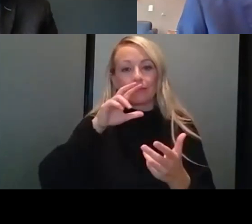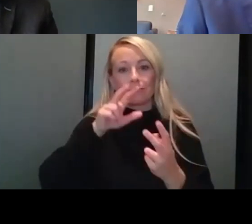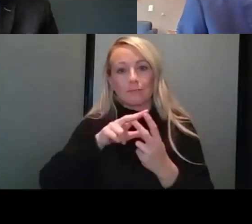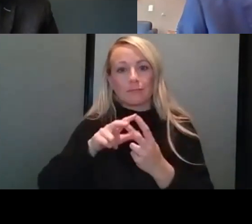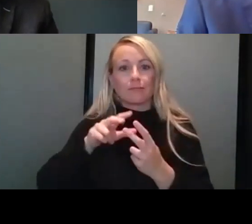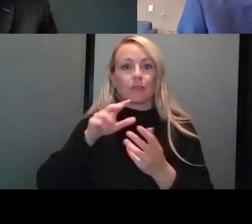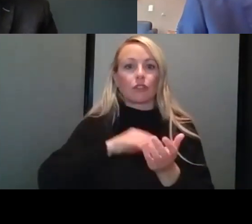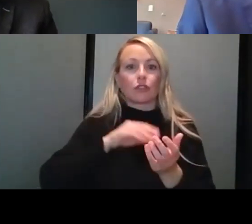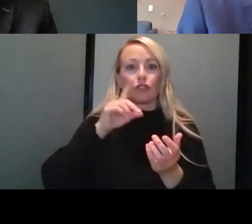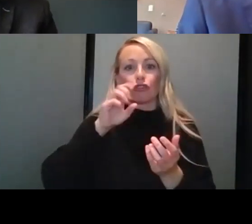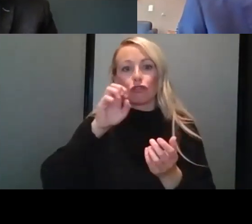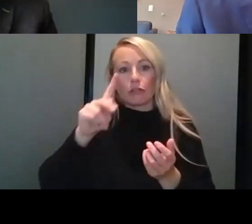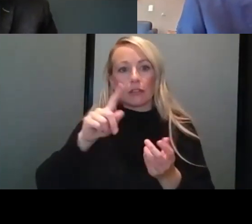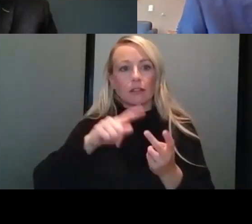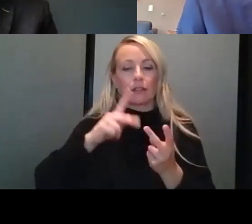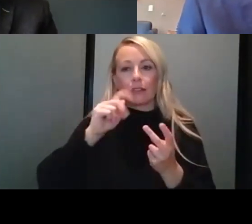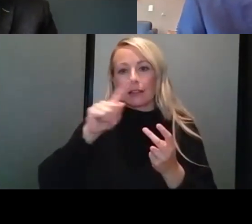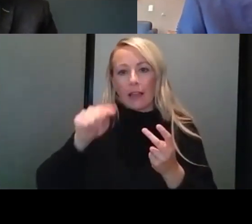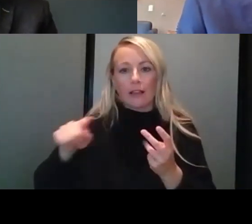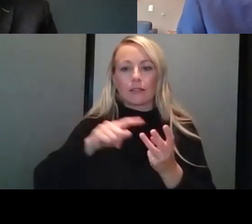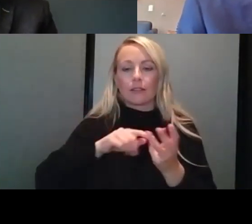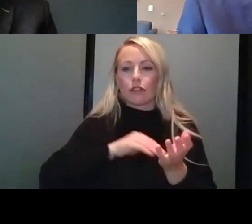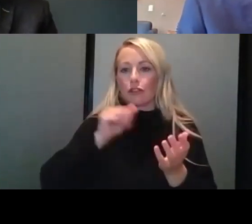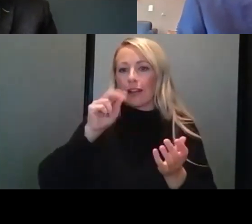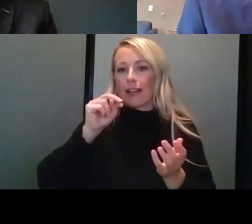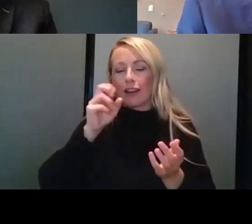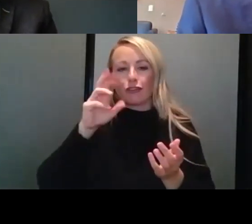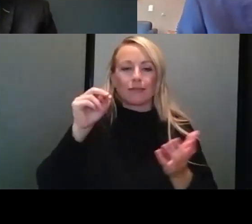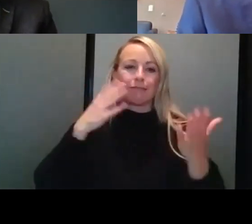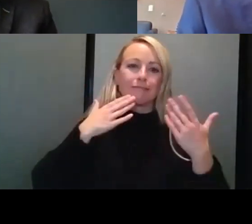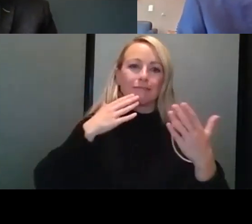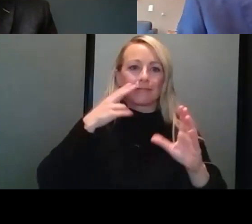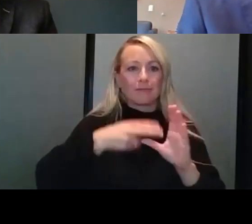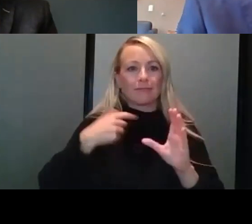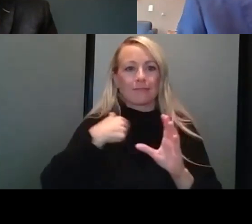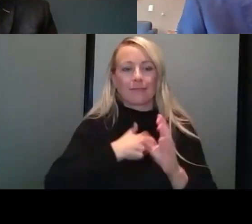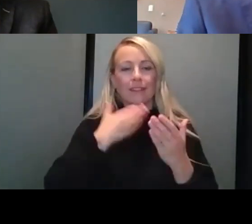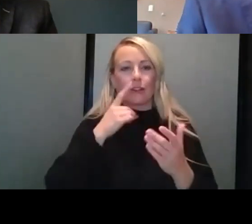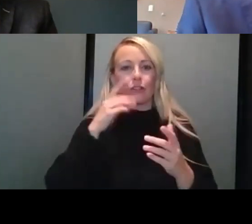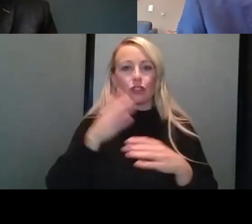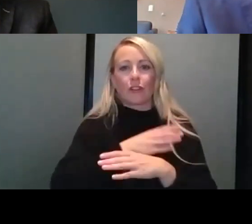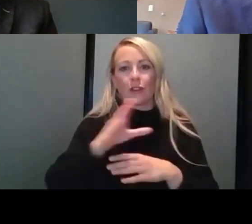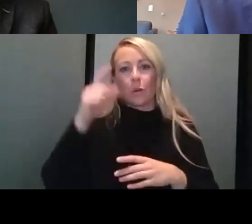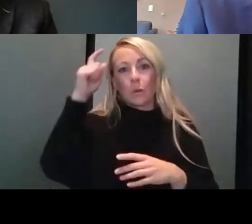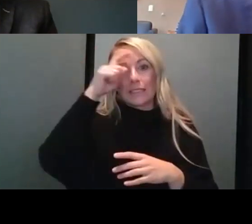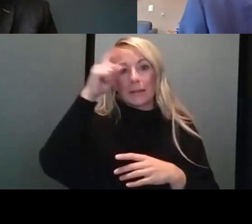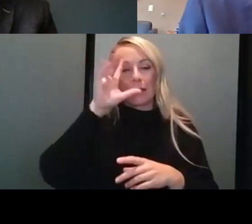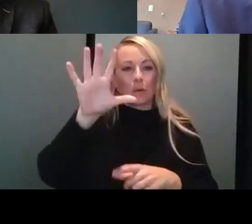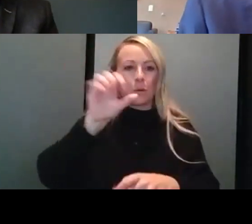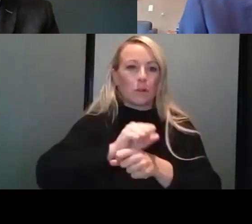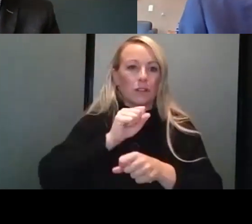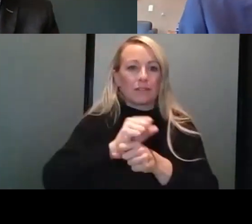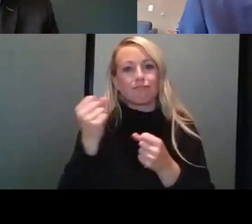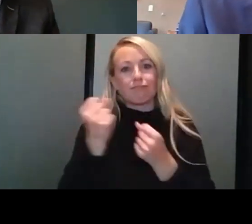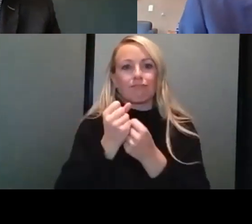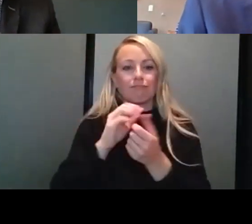Bob, Dr. Katz, uh, Dr. Anderson. We're grateful that you were here today. Thank you for sharing your wisdom and for all of your work in, uh, supporting our